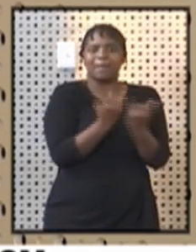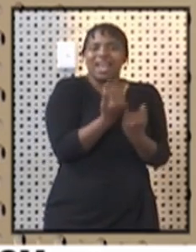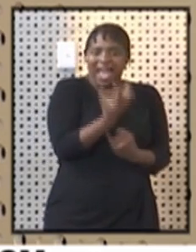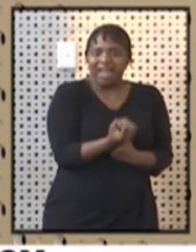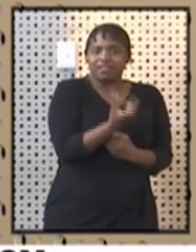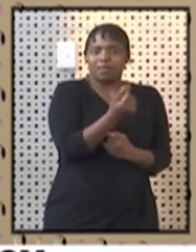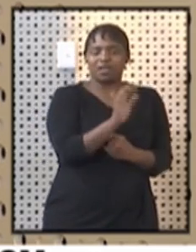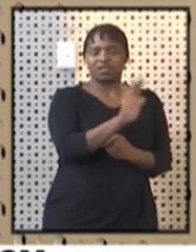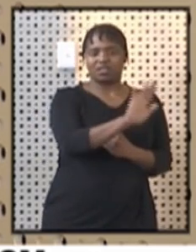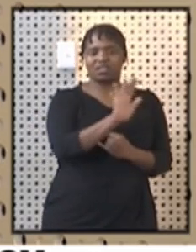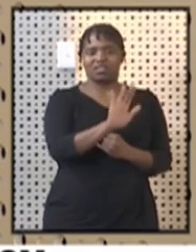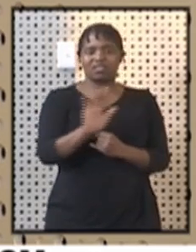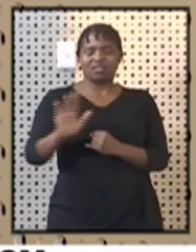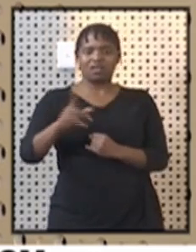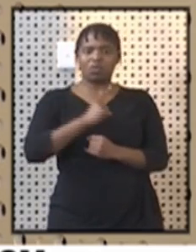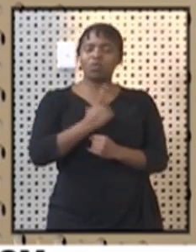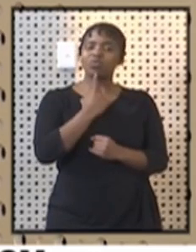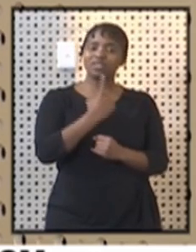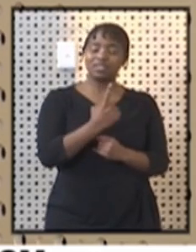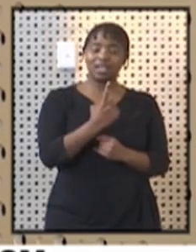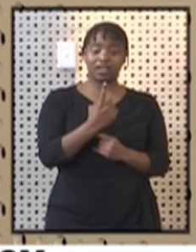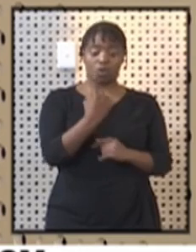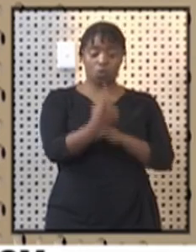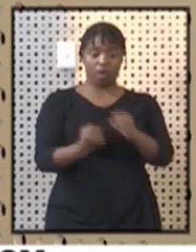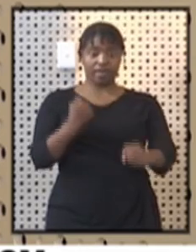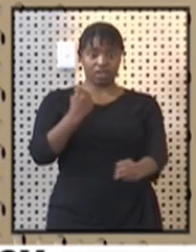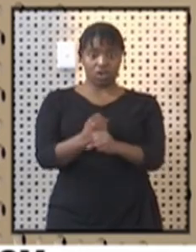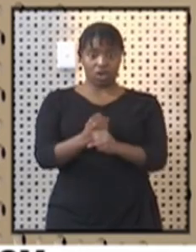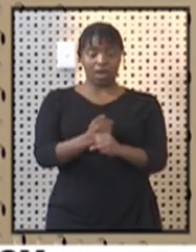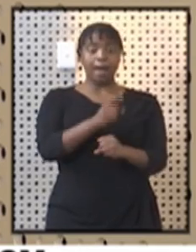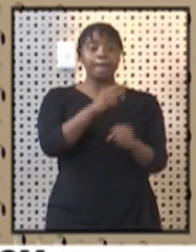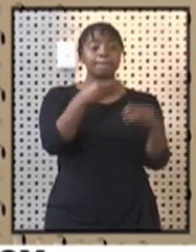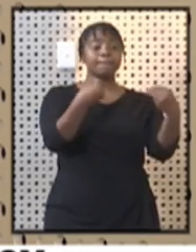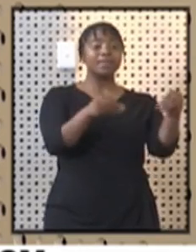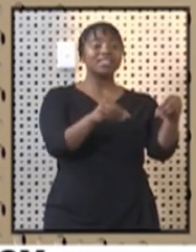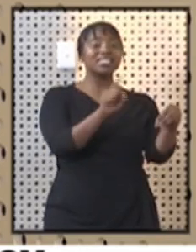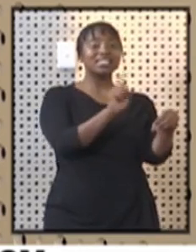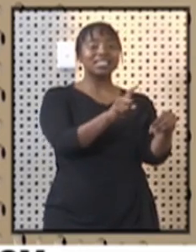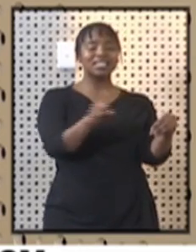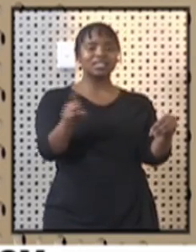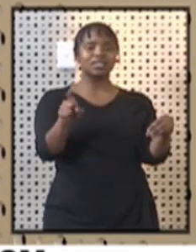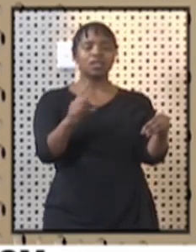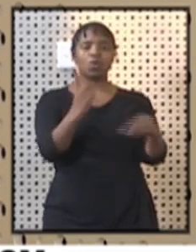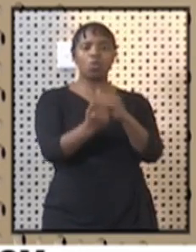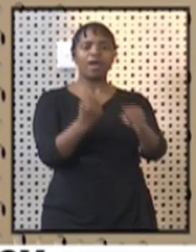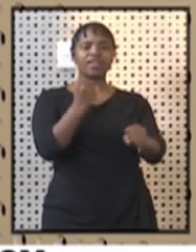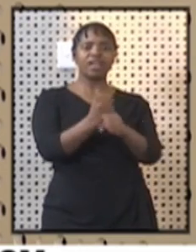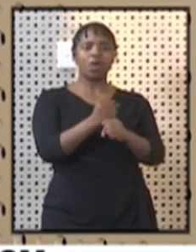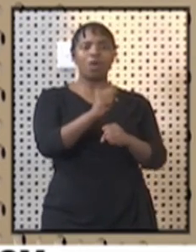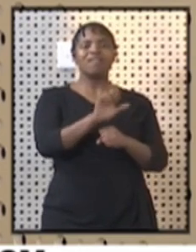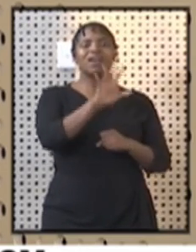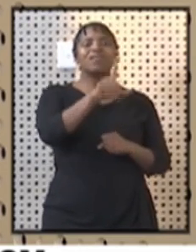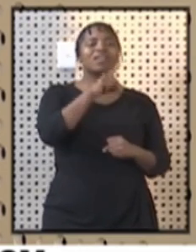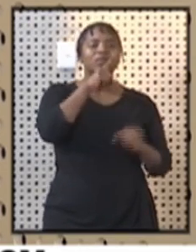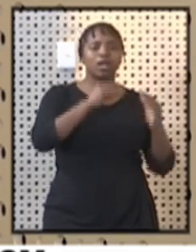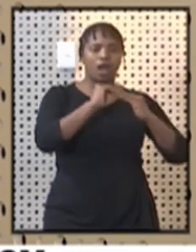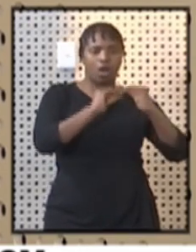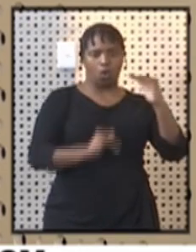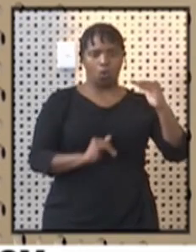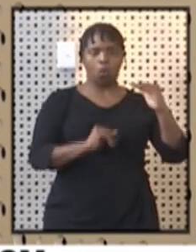in terms of the criteria, because we have said that we are looking for businesses that their 10 over per annum is 5,000 and below.